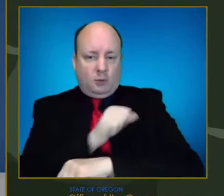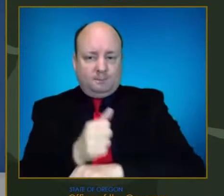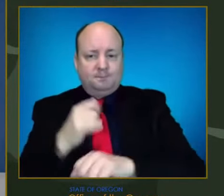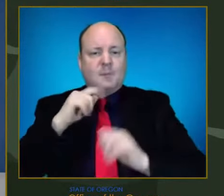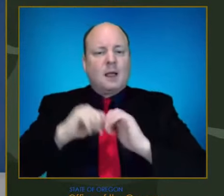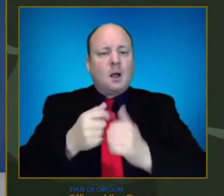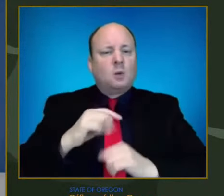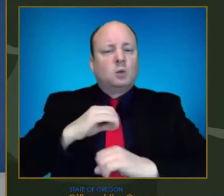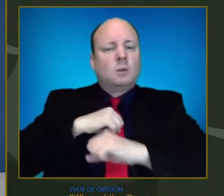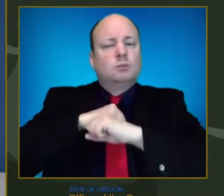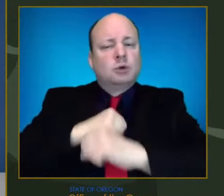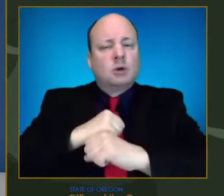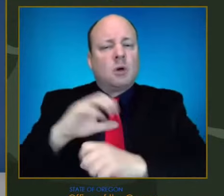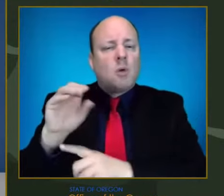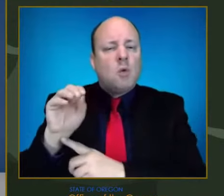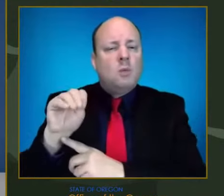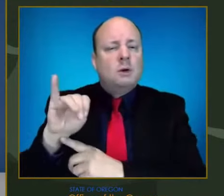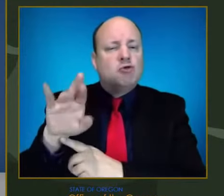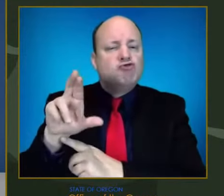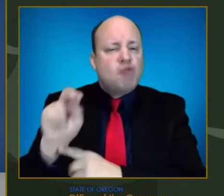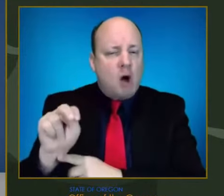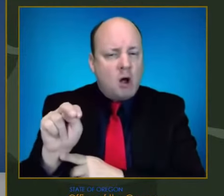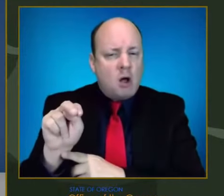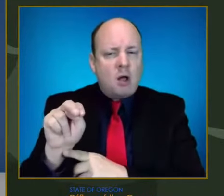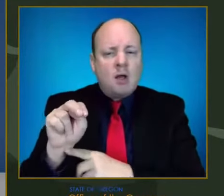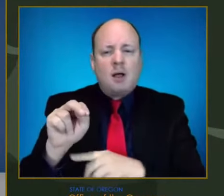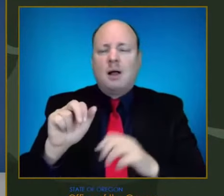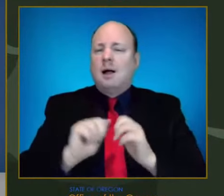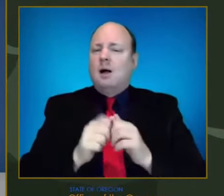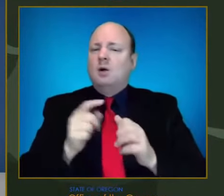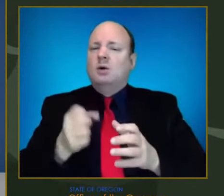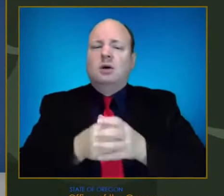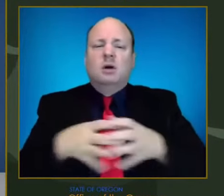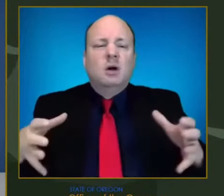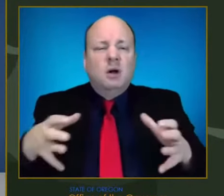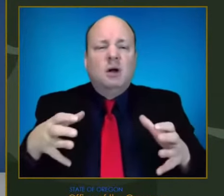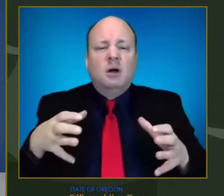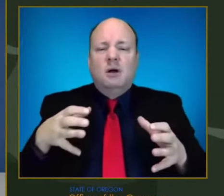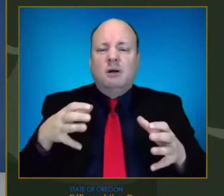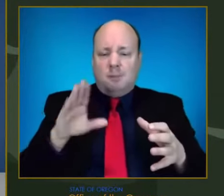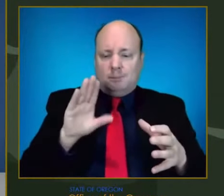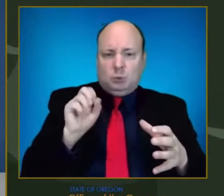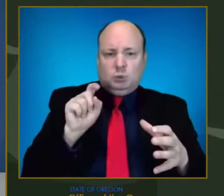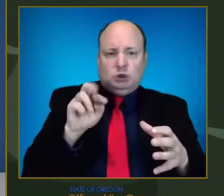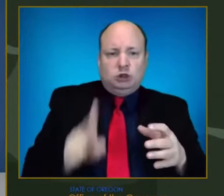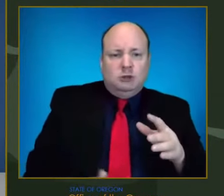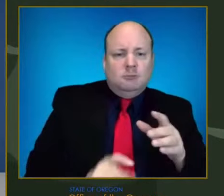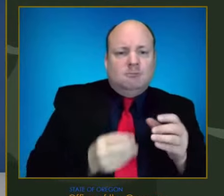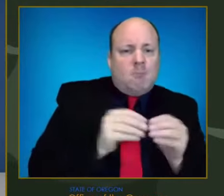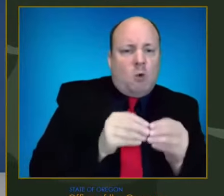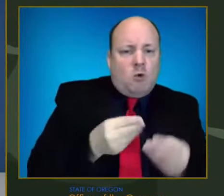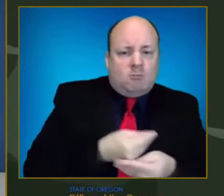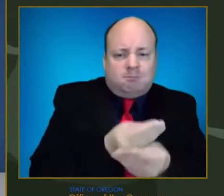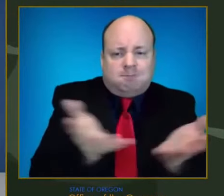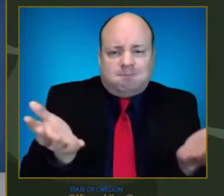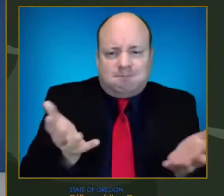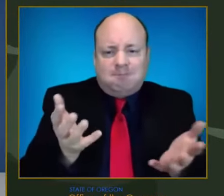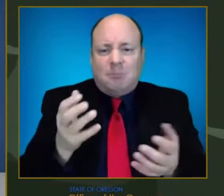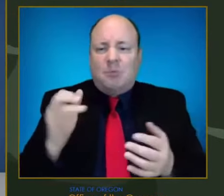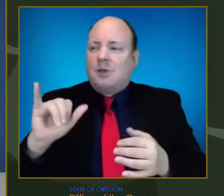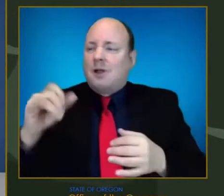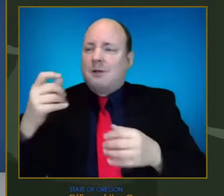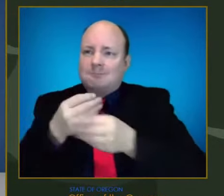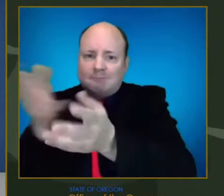vaccinations, and reinforce our already exhausted and overwhelmed health care workers to face the next big surge of COVID-19